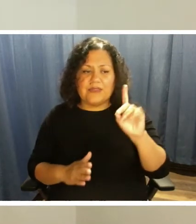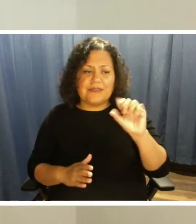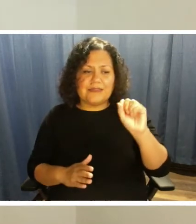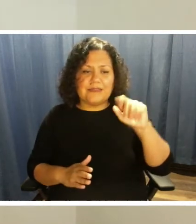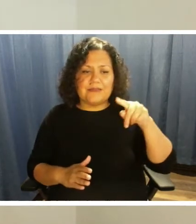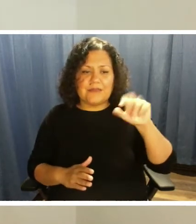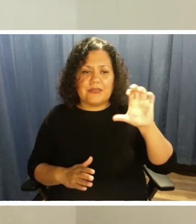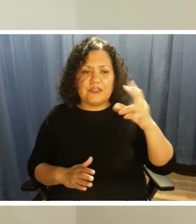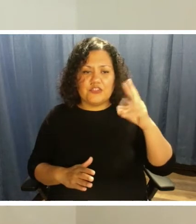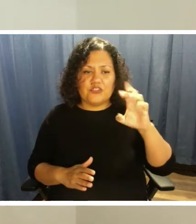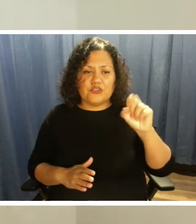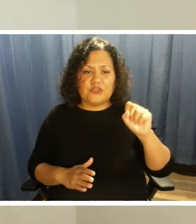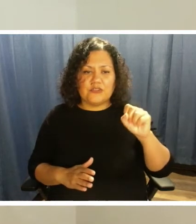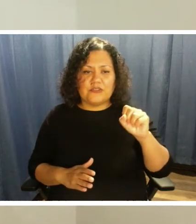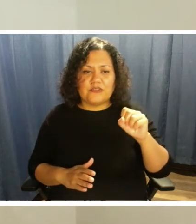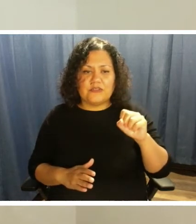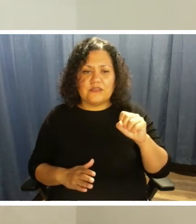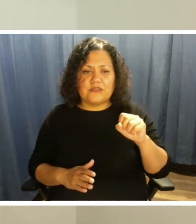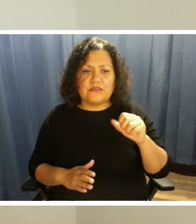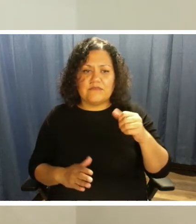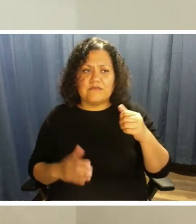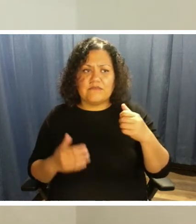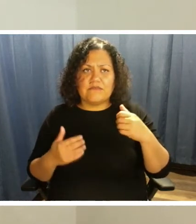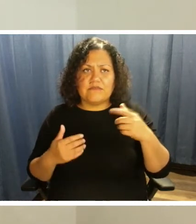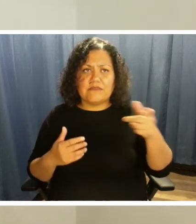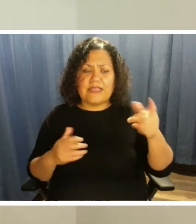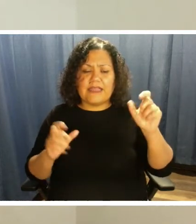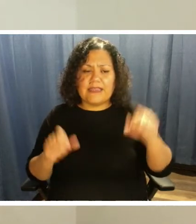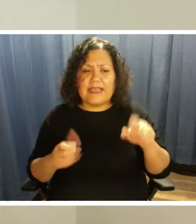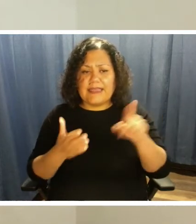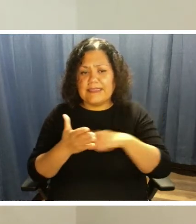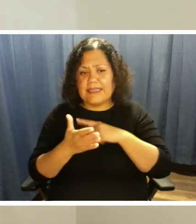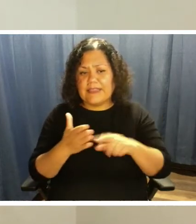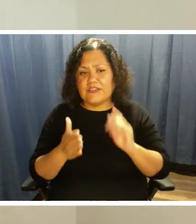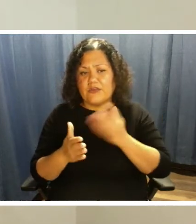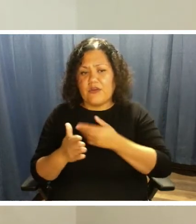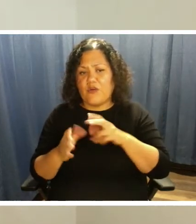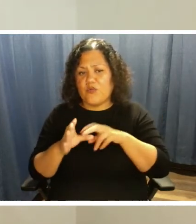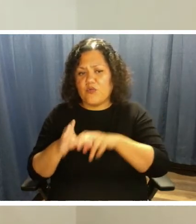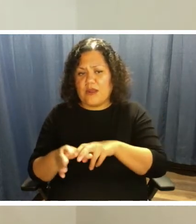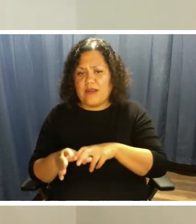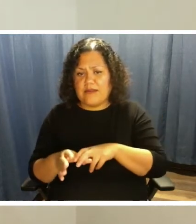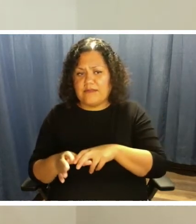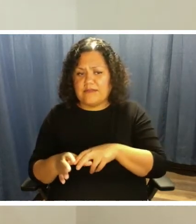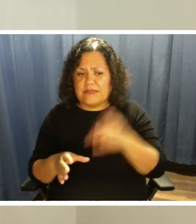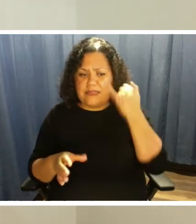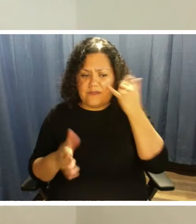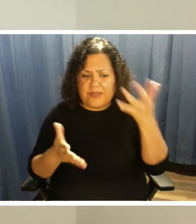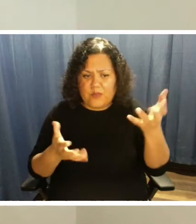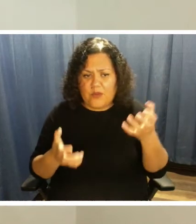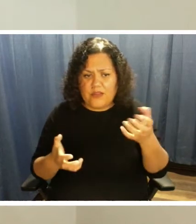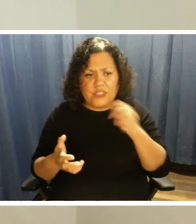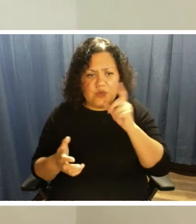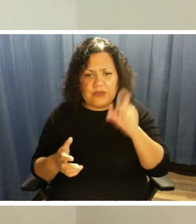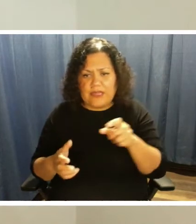discretion to cancel our rides. So you do not have to get us to our doctor's appointments on